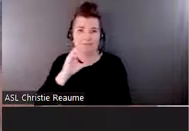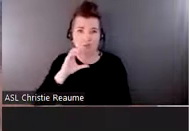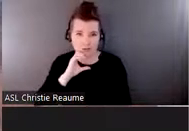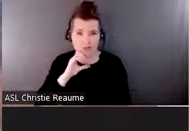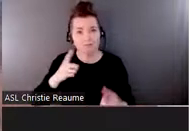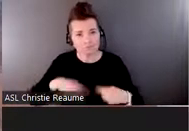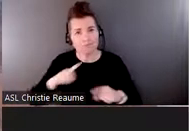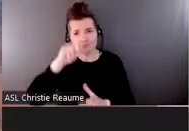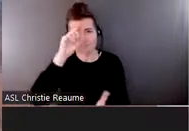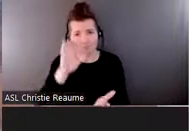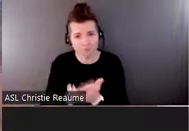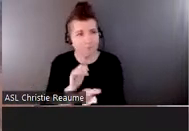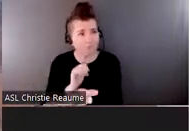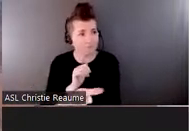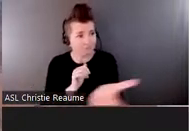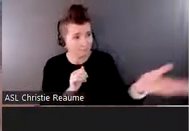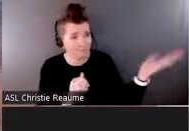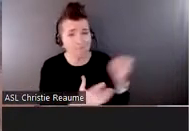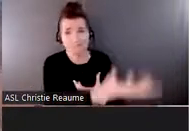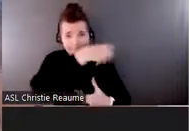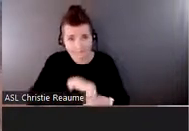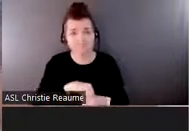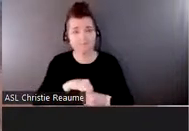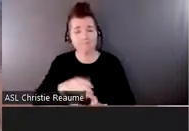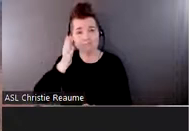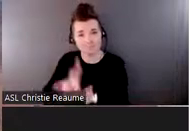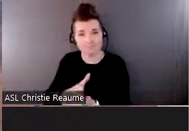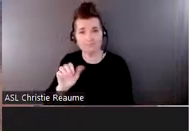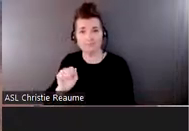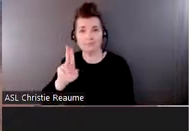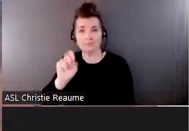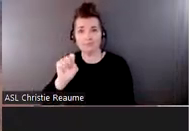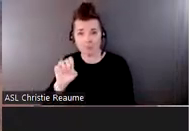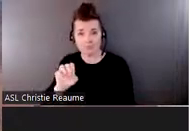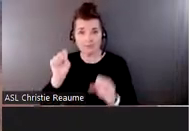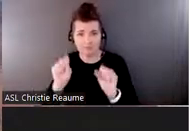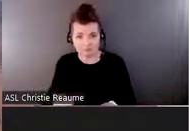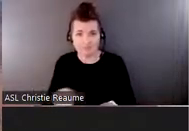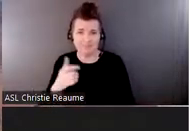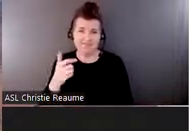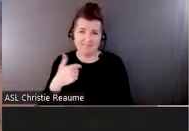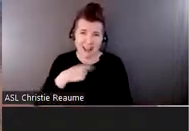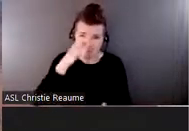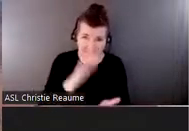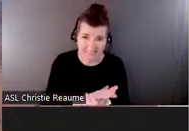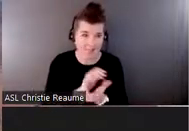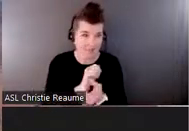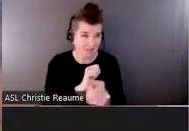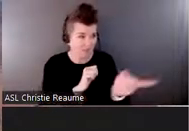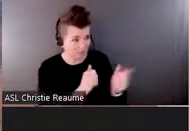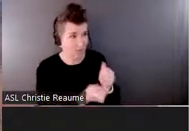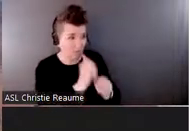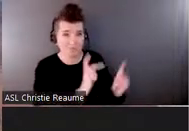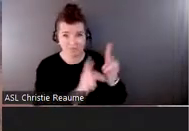doing this. And I think that myself and all my partners would probably agree in that every small action can make a big